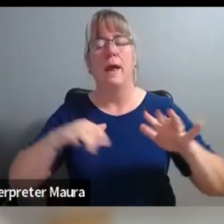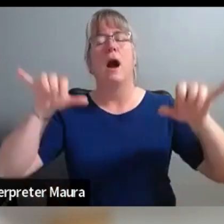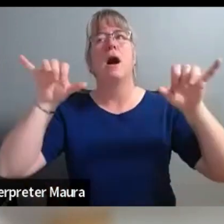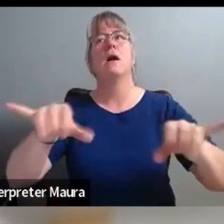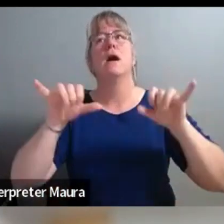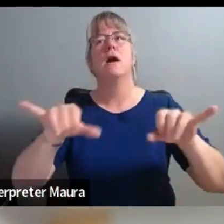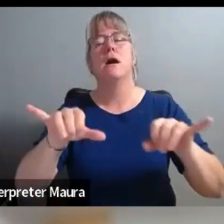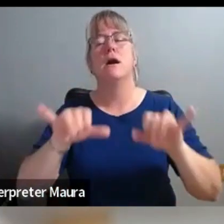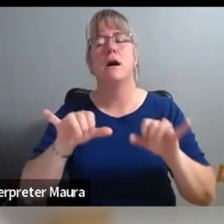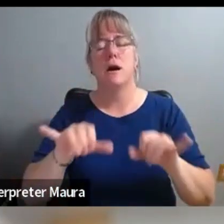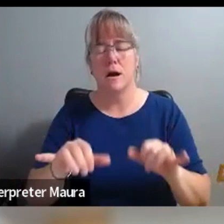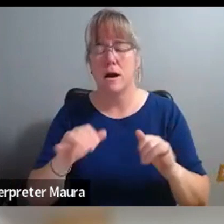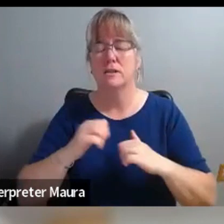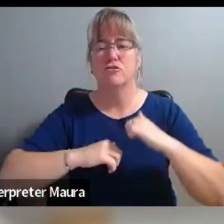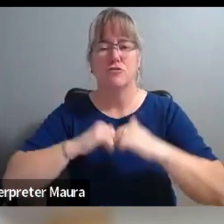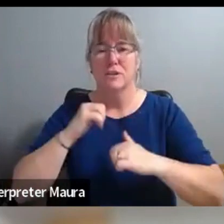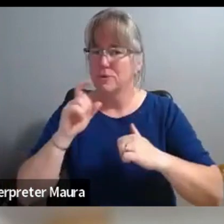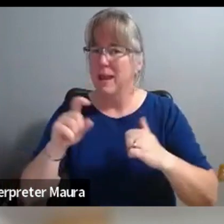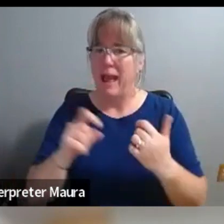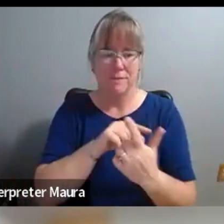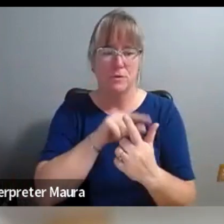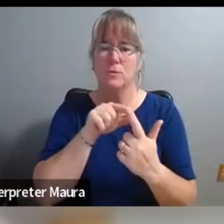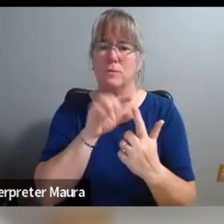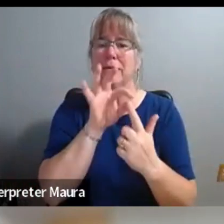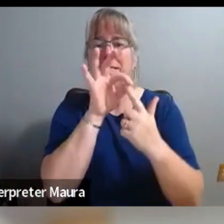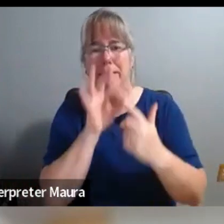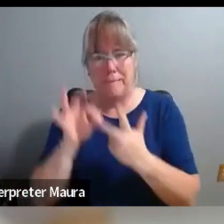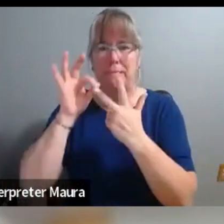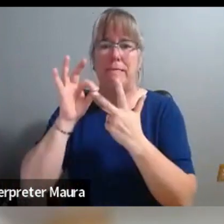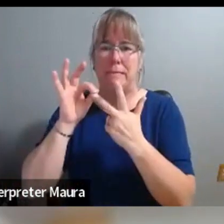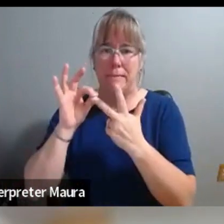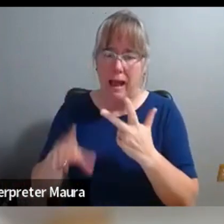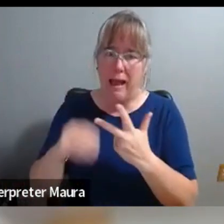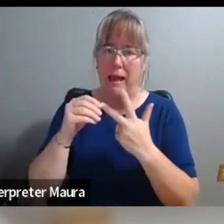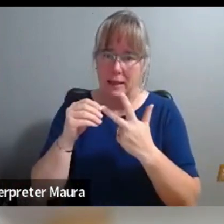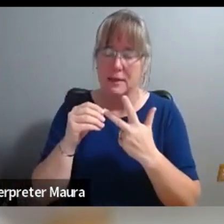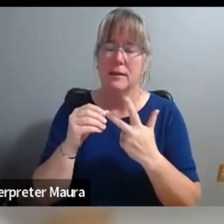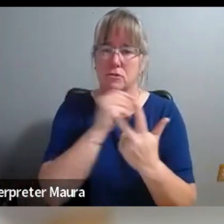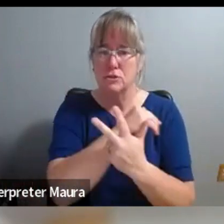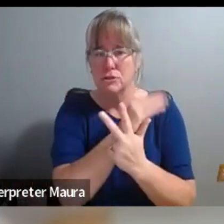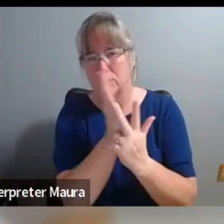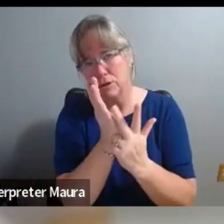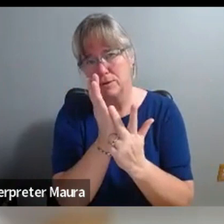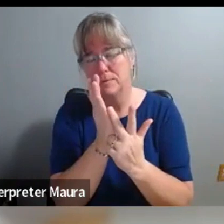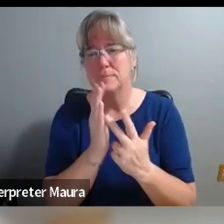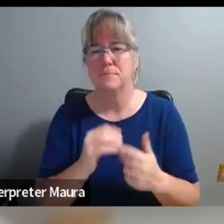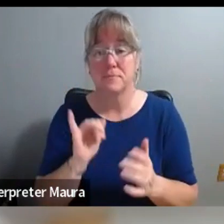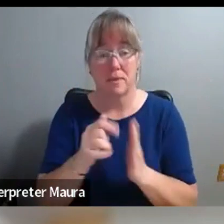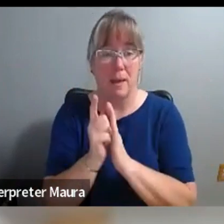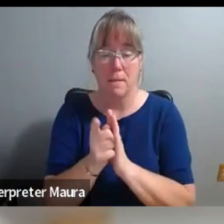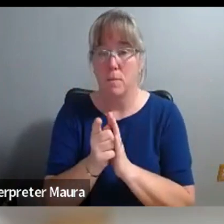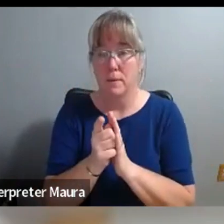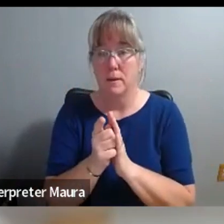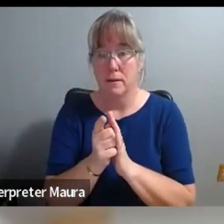it for us. we realized, oh, structurally we have to change this up. And so that was like, that was a moment where, I mean, I worked